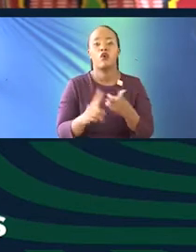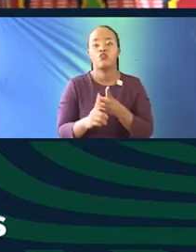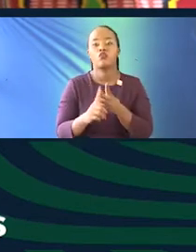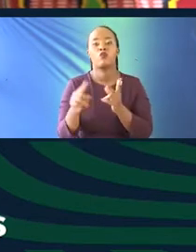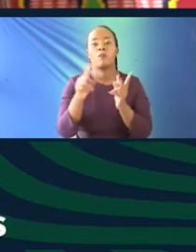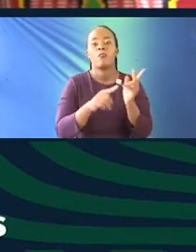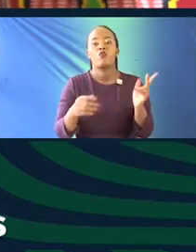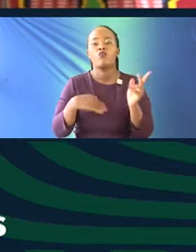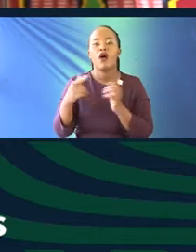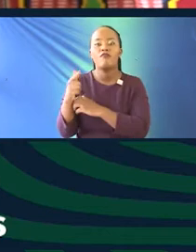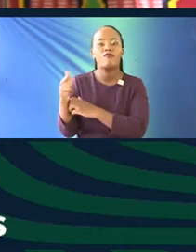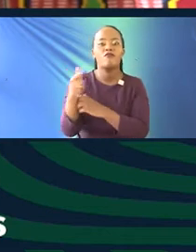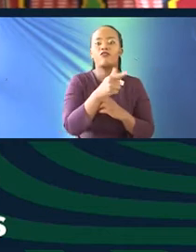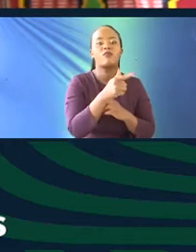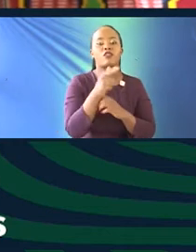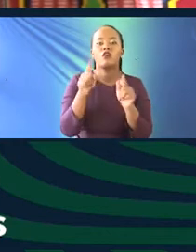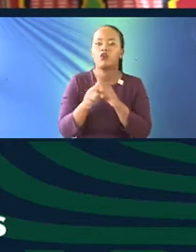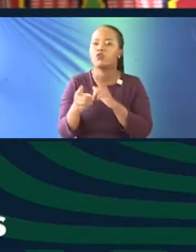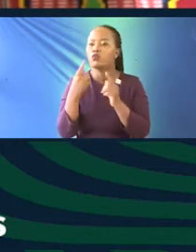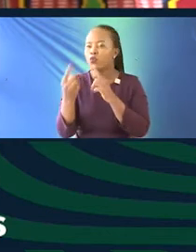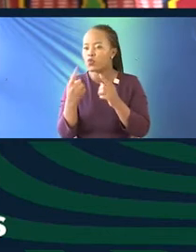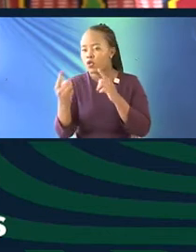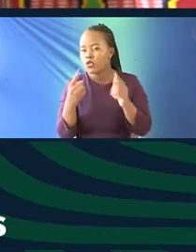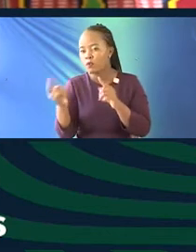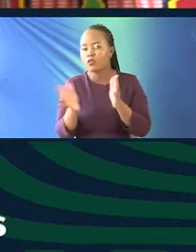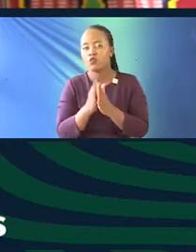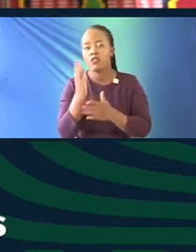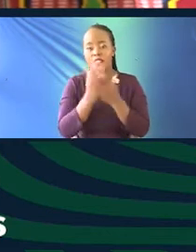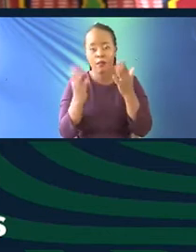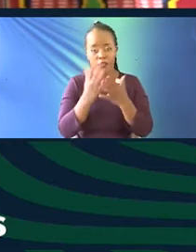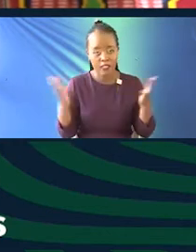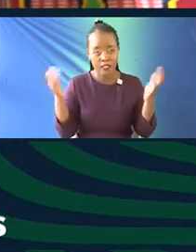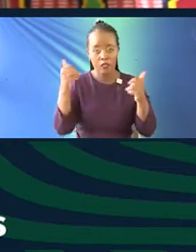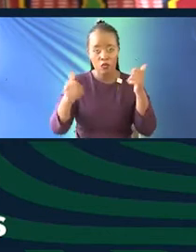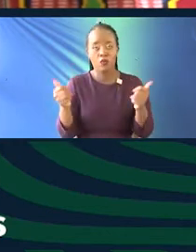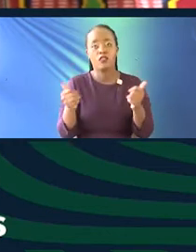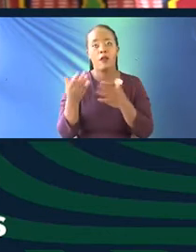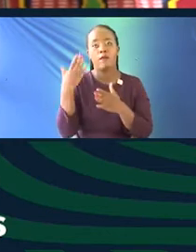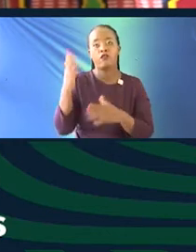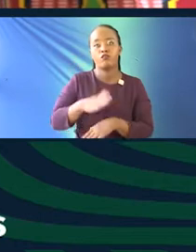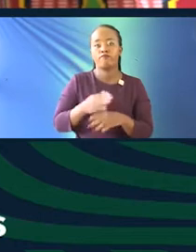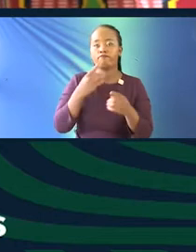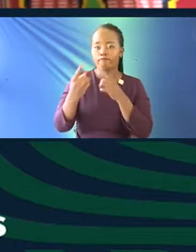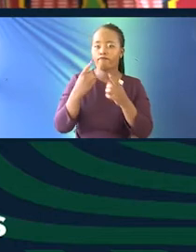DocuBox, we'll putting on film screenings that speak to some of the themes that Dr. Nyairo spoke about earlier. Those we'll be screening